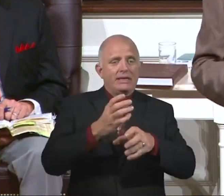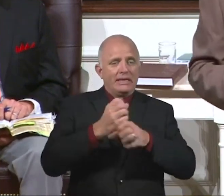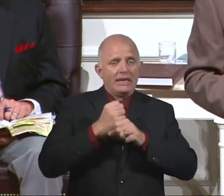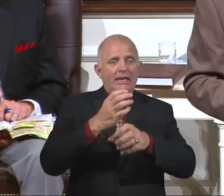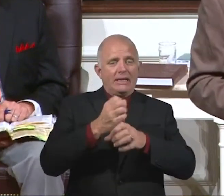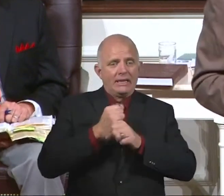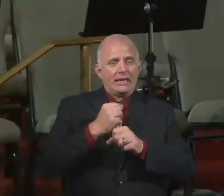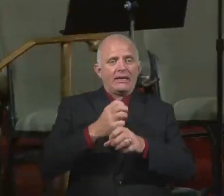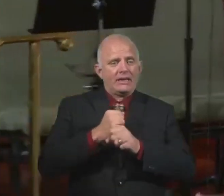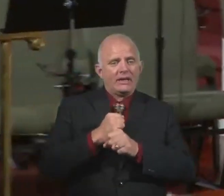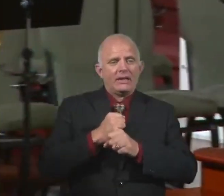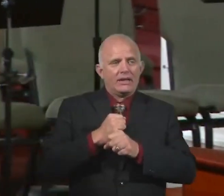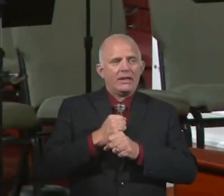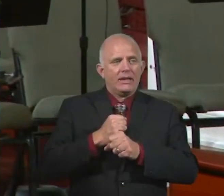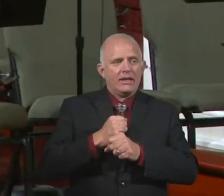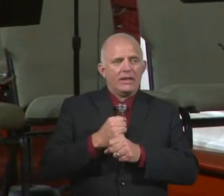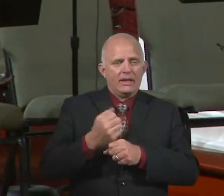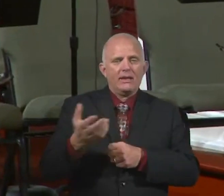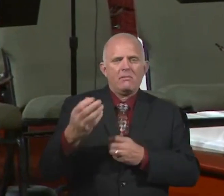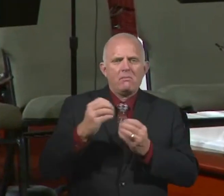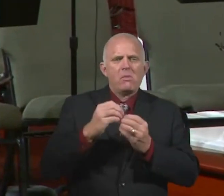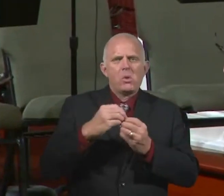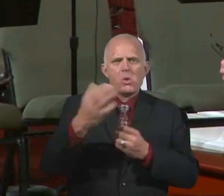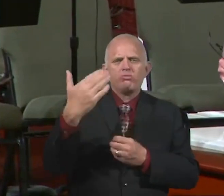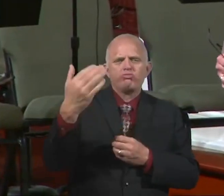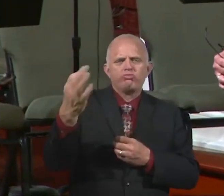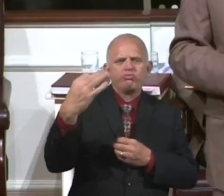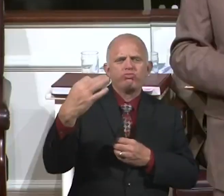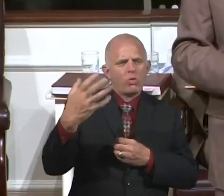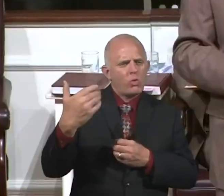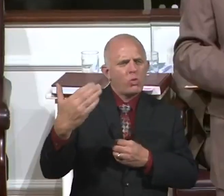I hope pastor's got a good one tonight. I'm so sleepy.